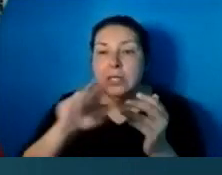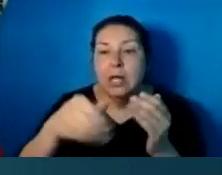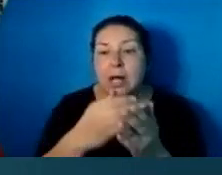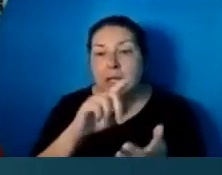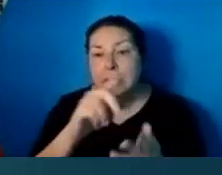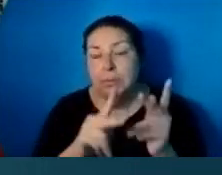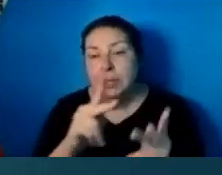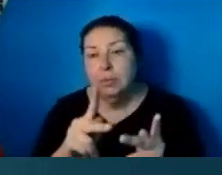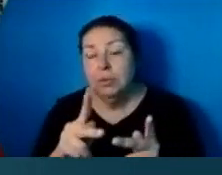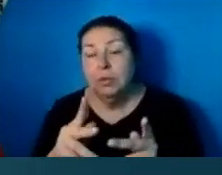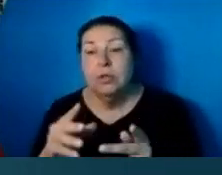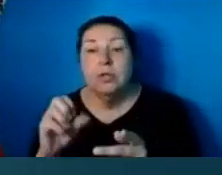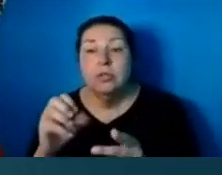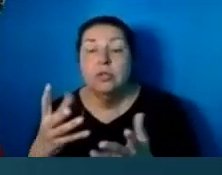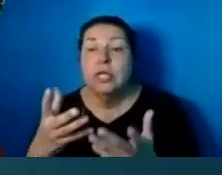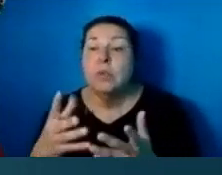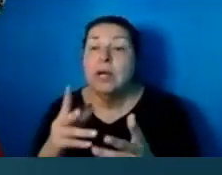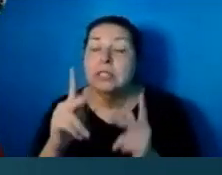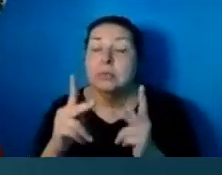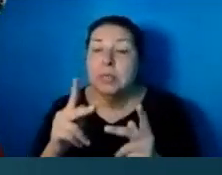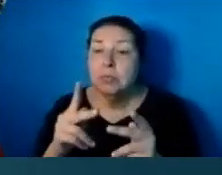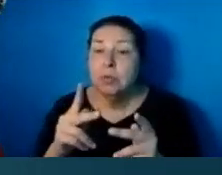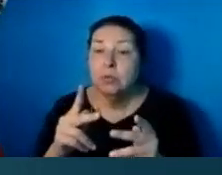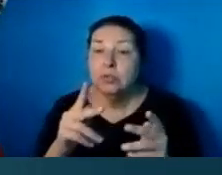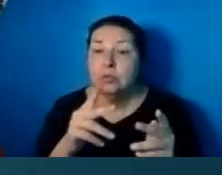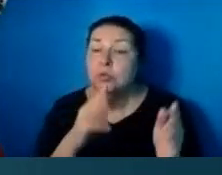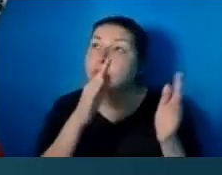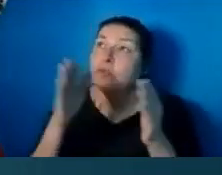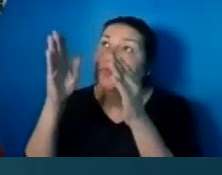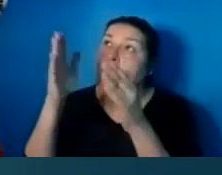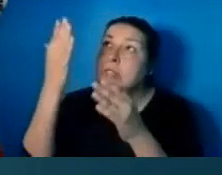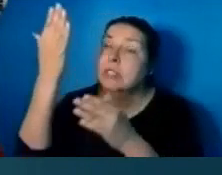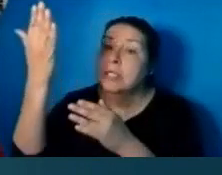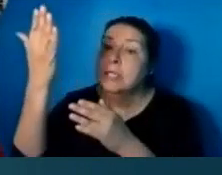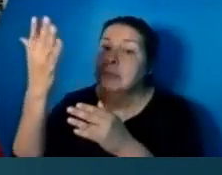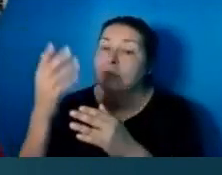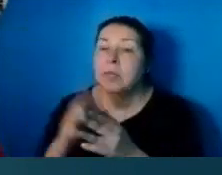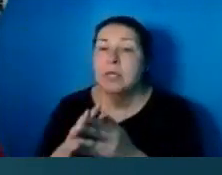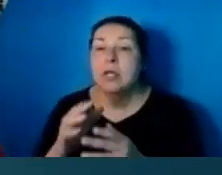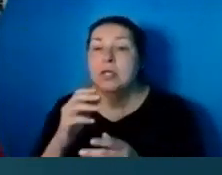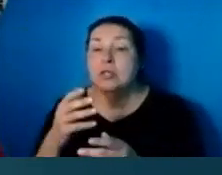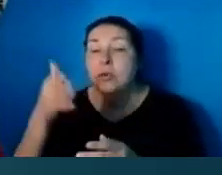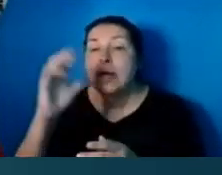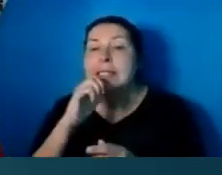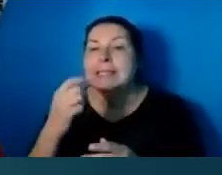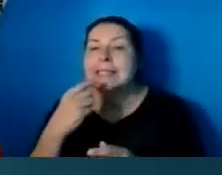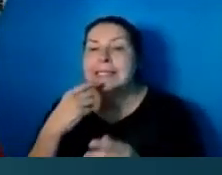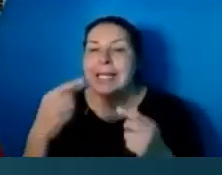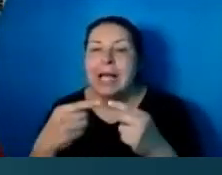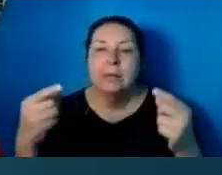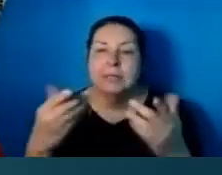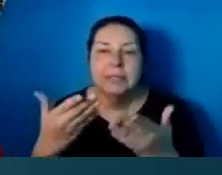and turn to him. So he does not contradict himself. He does, however,